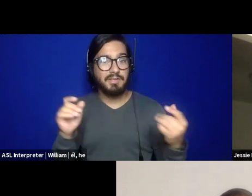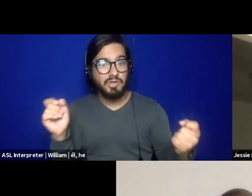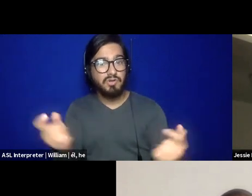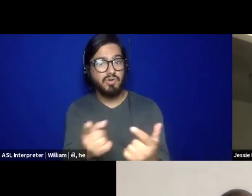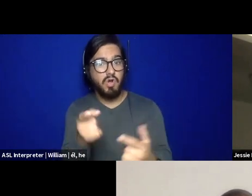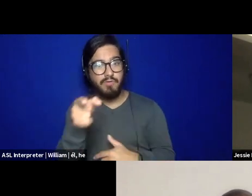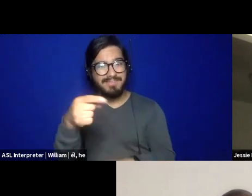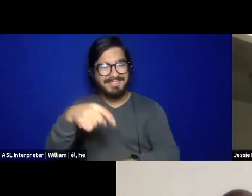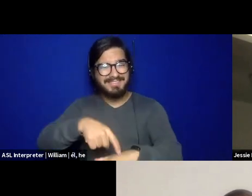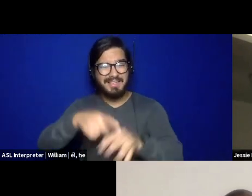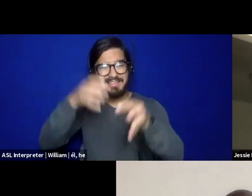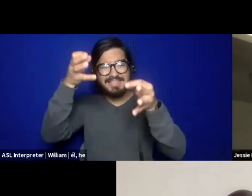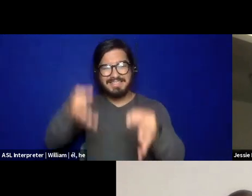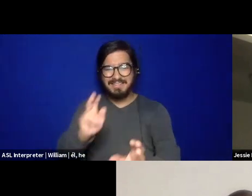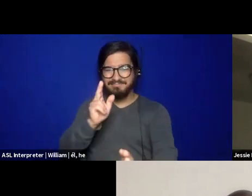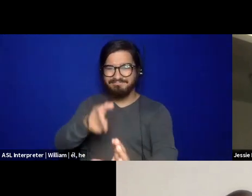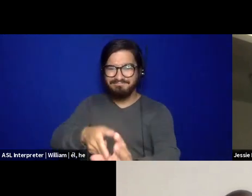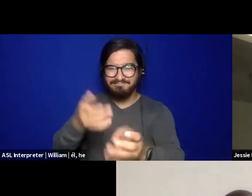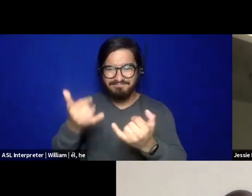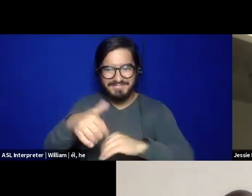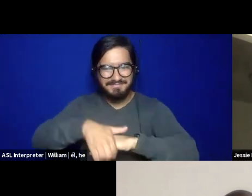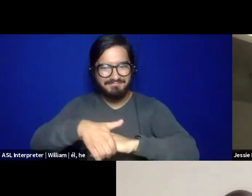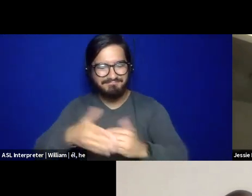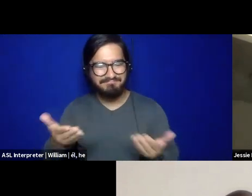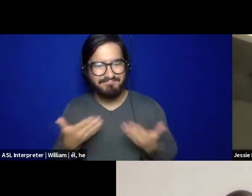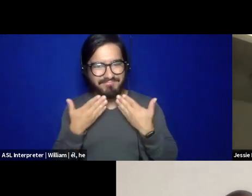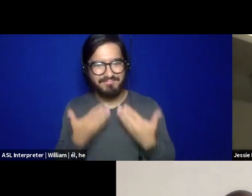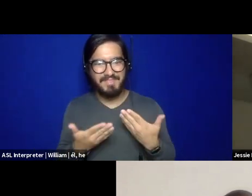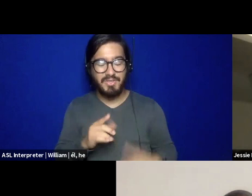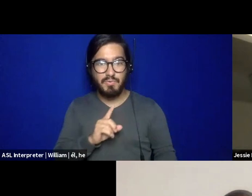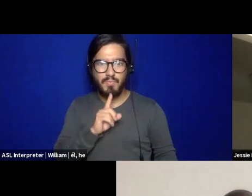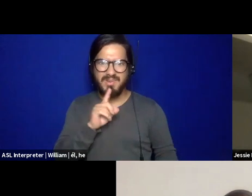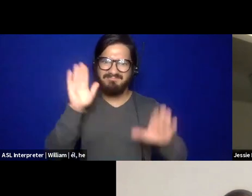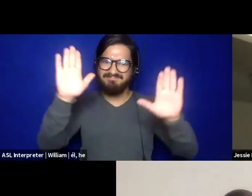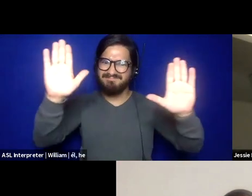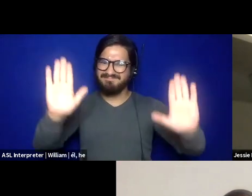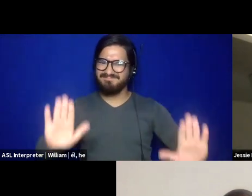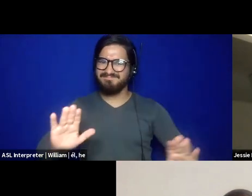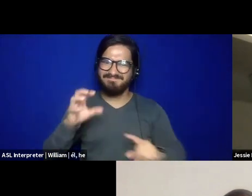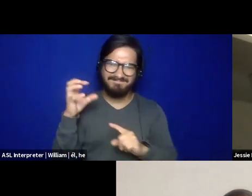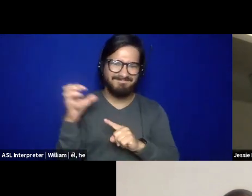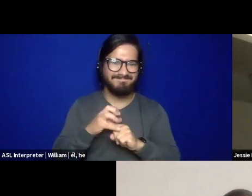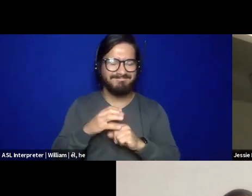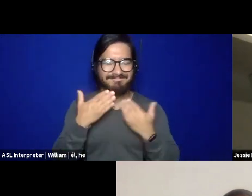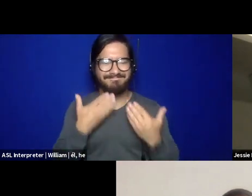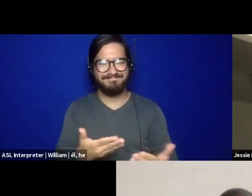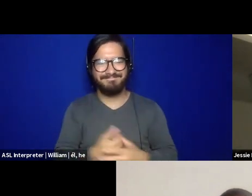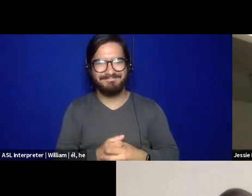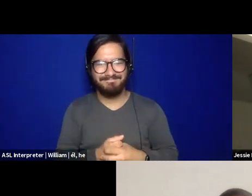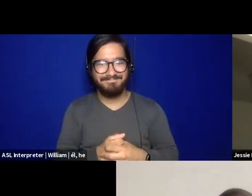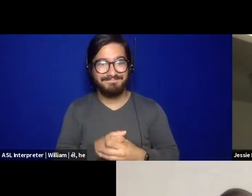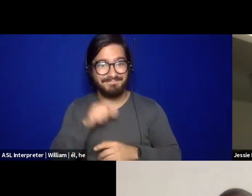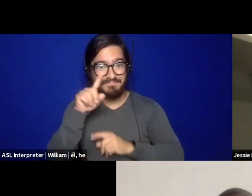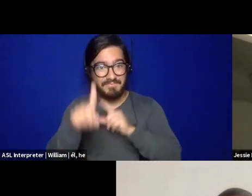the time and deciding to spend your evening with us. This has been truly phenomenal. Um, yeah. So if you have any